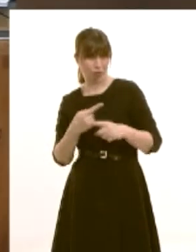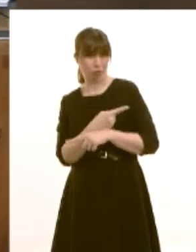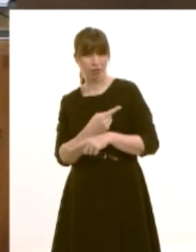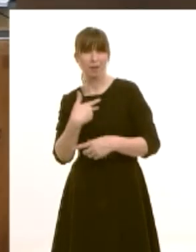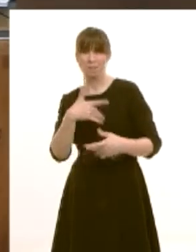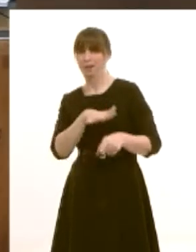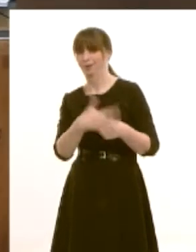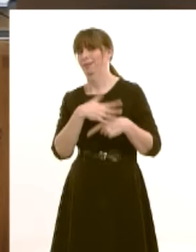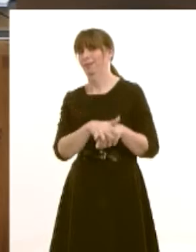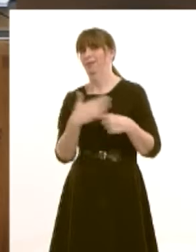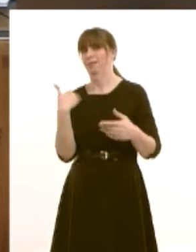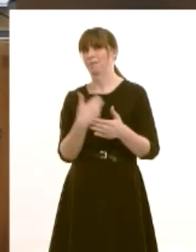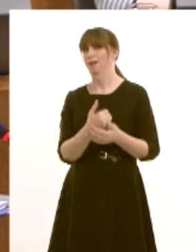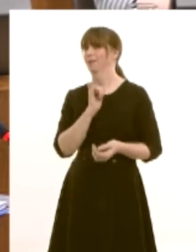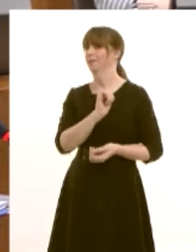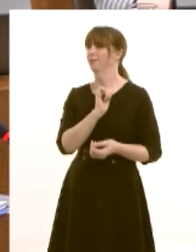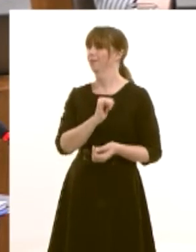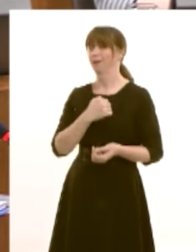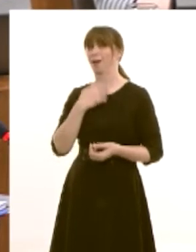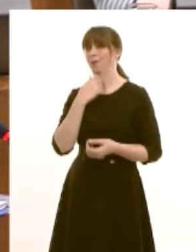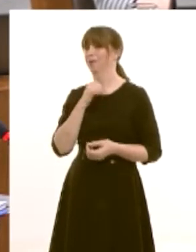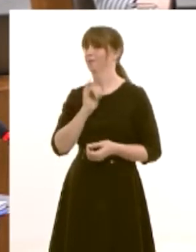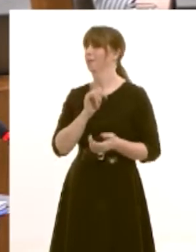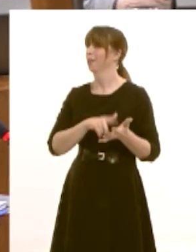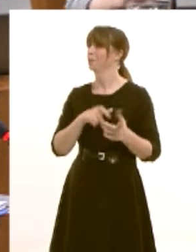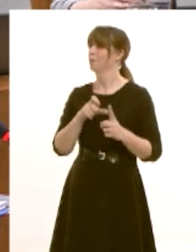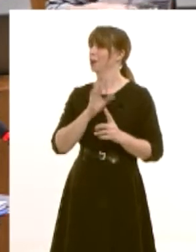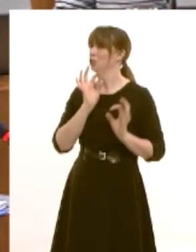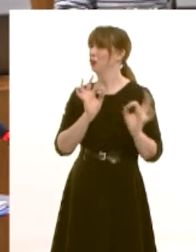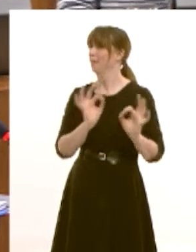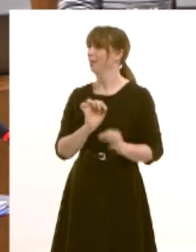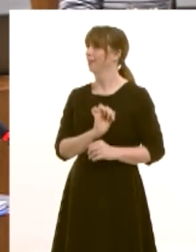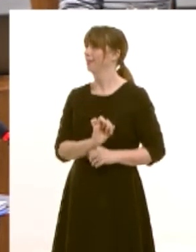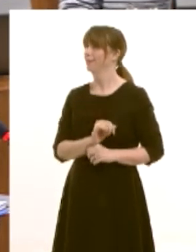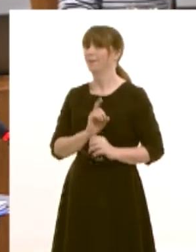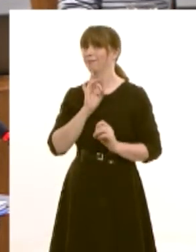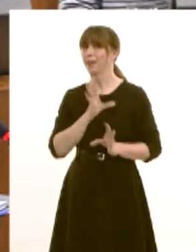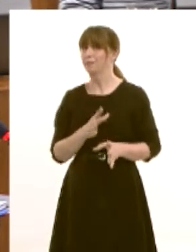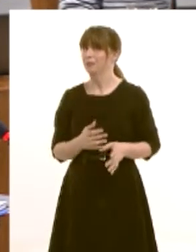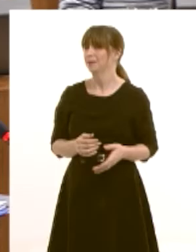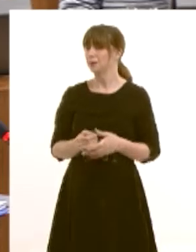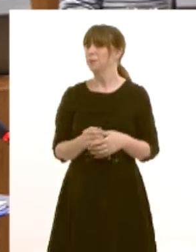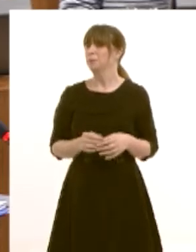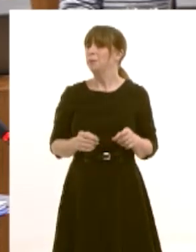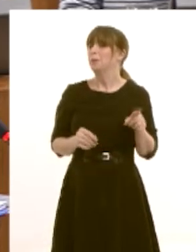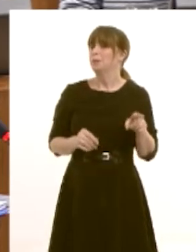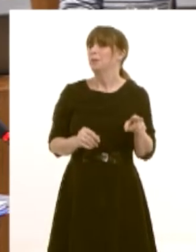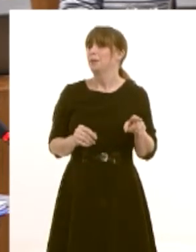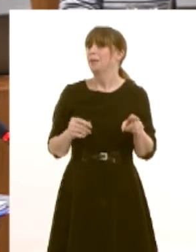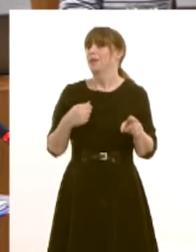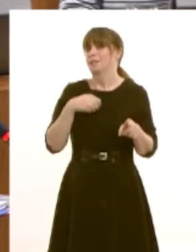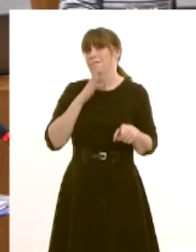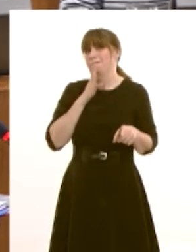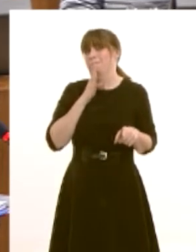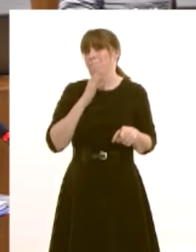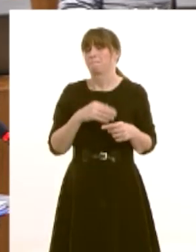chamber uh without having seen the survey uh or indeed uh understood how many people responded to it and clearly i can't comment